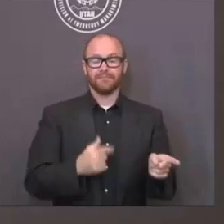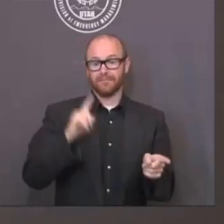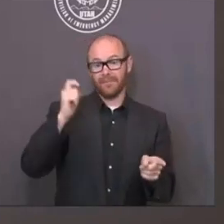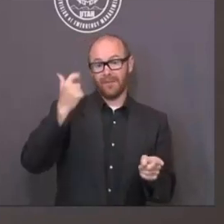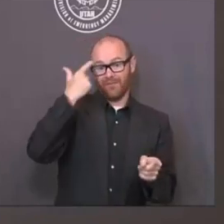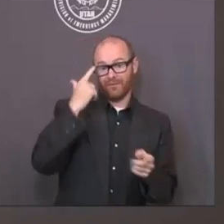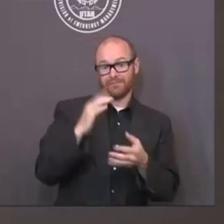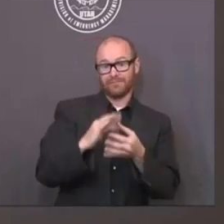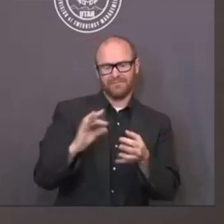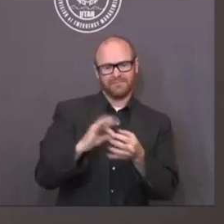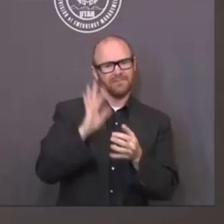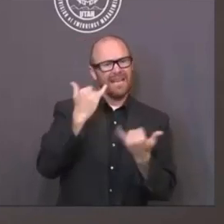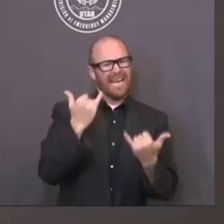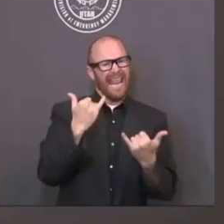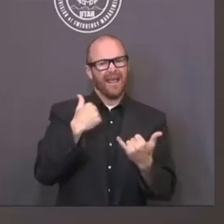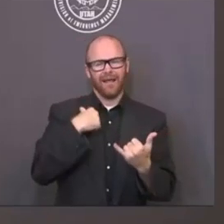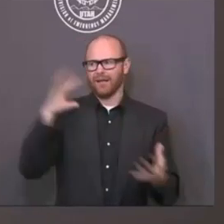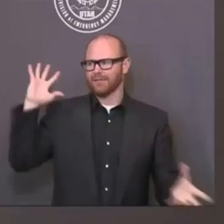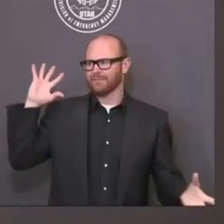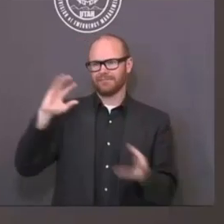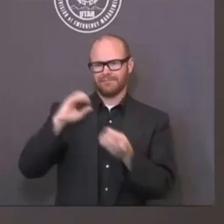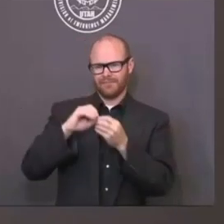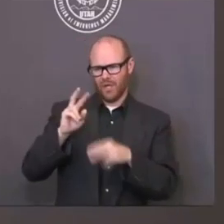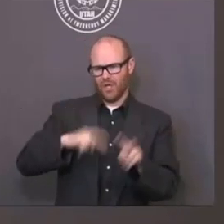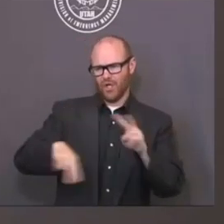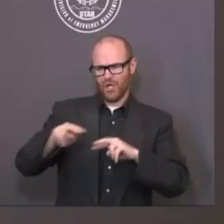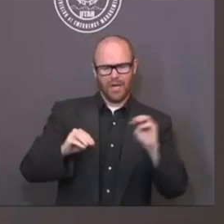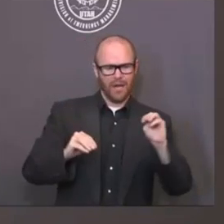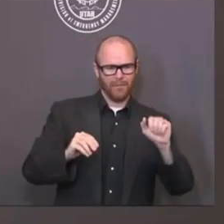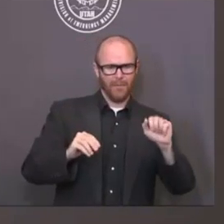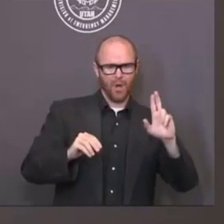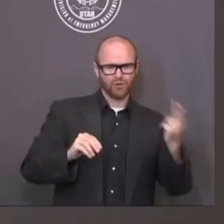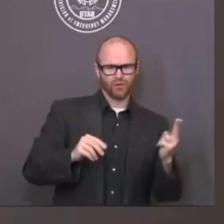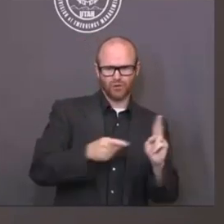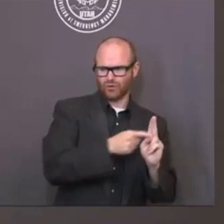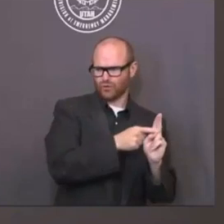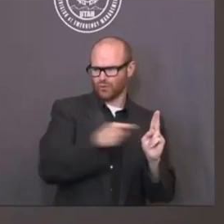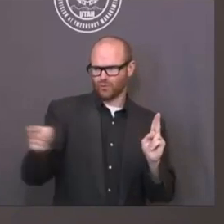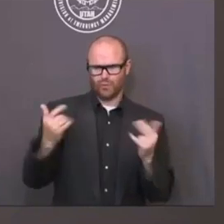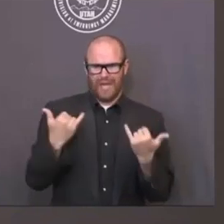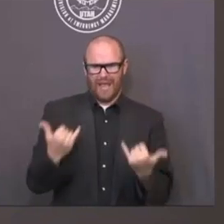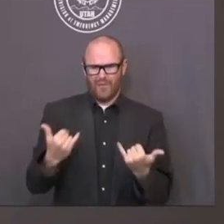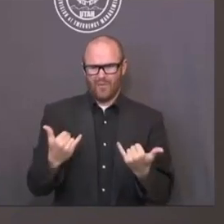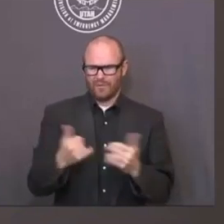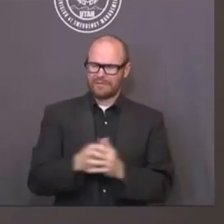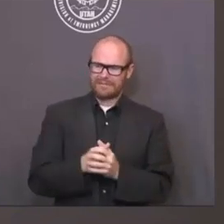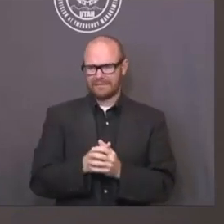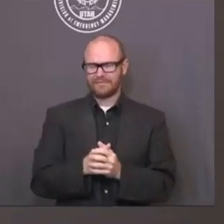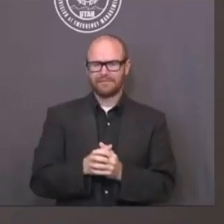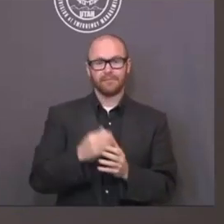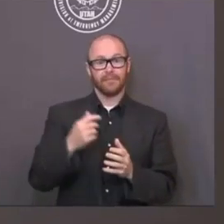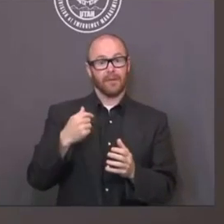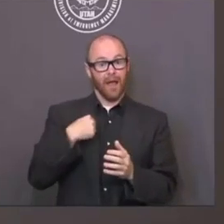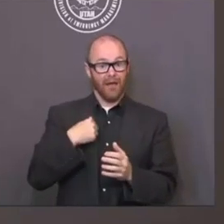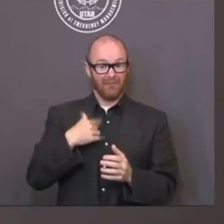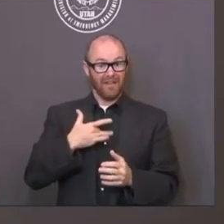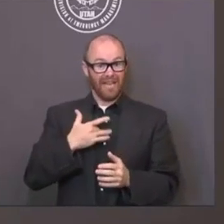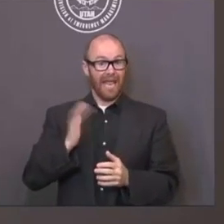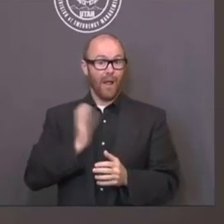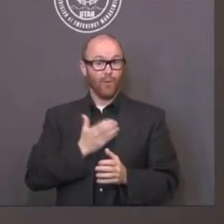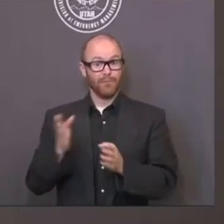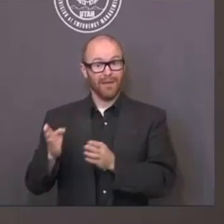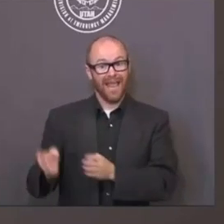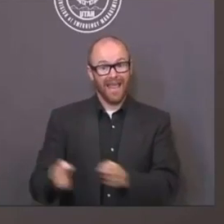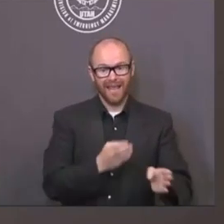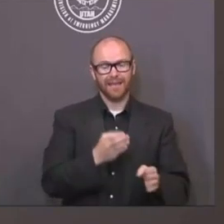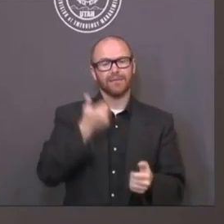mentioned earlier, and let me just emphasize that again, we have a great plan in place. We are now in the fourth iteration of that to help